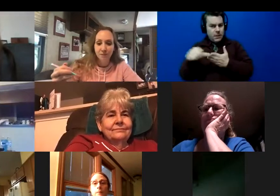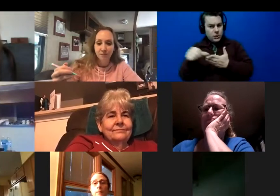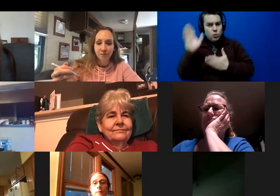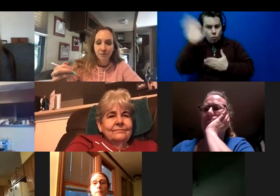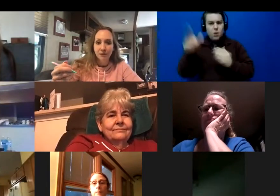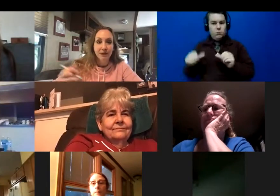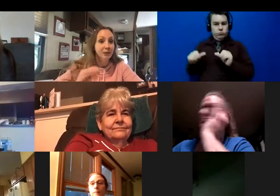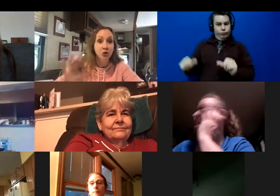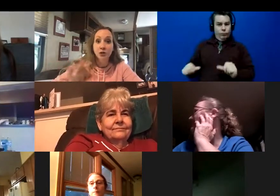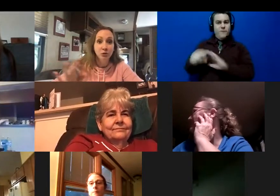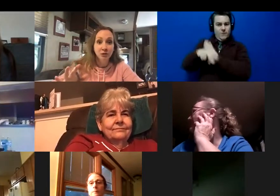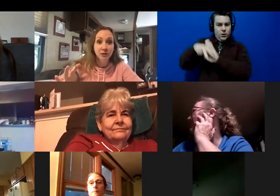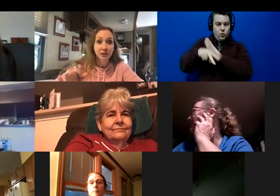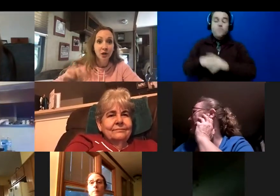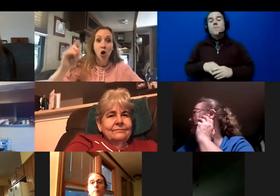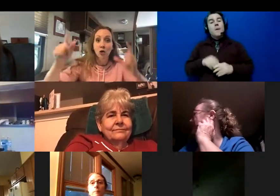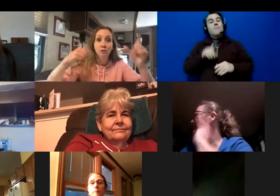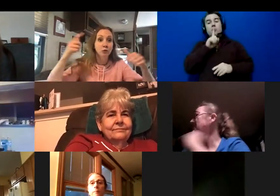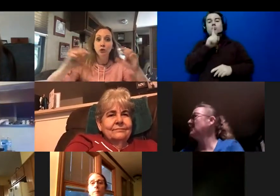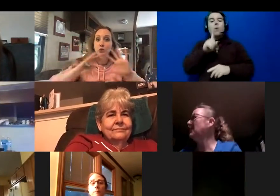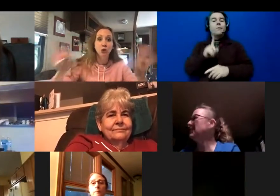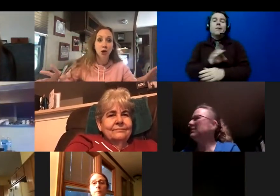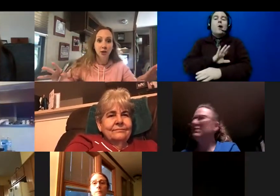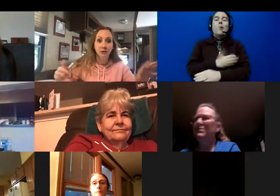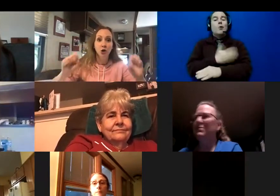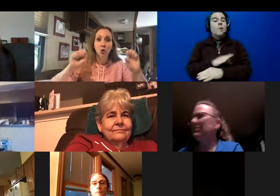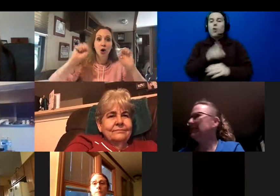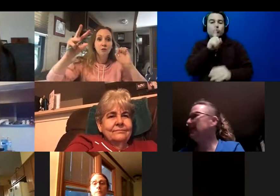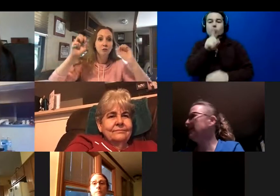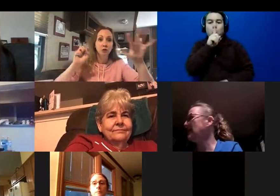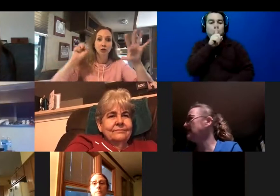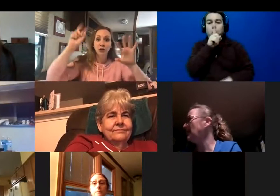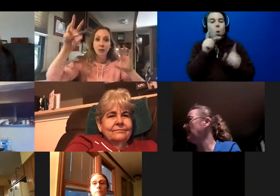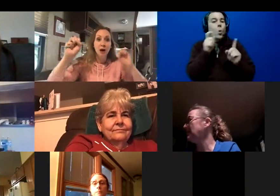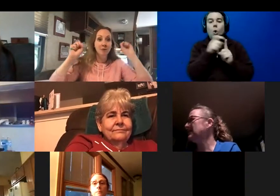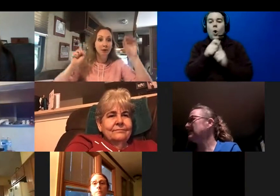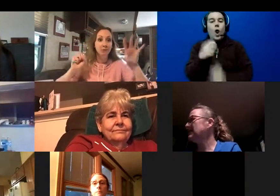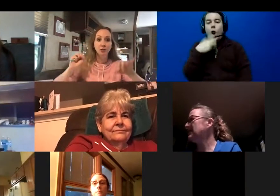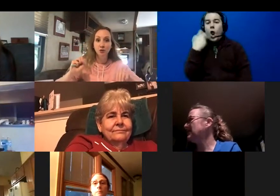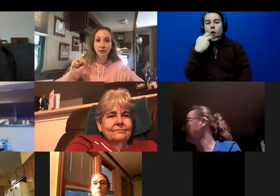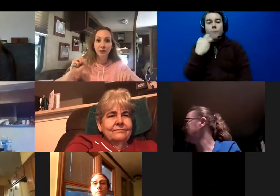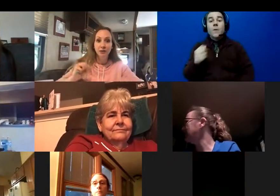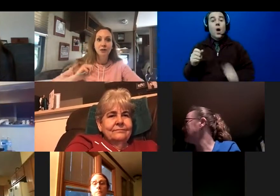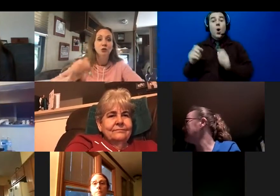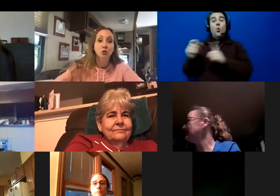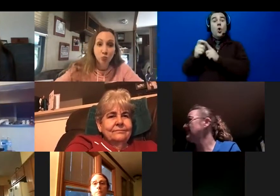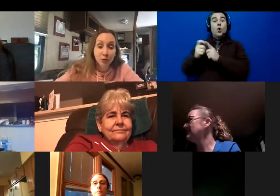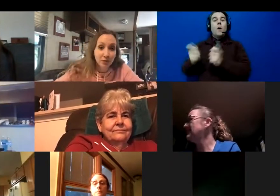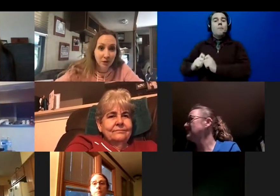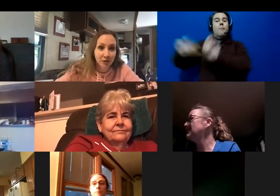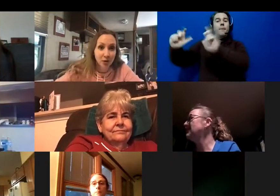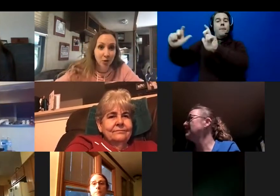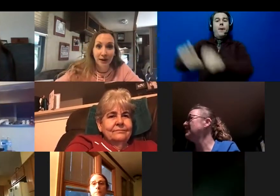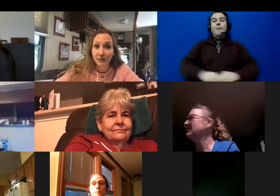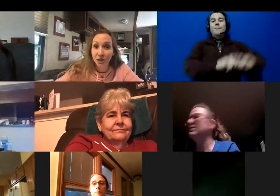our X Music. All of the words, there's no talking. So all of the words are just kind of popping up on the screen. So it's a